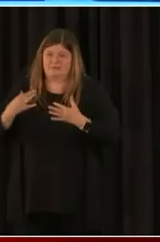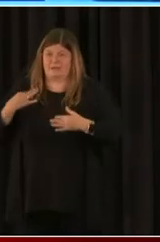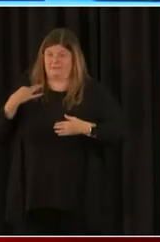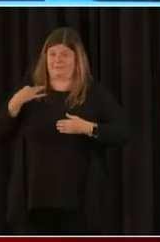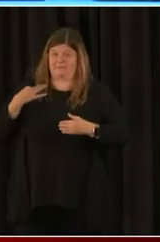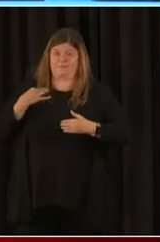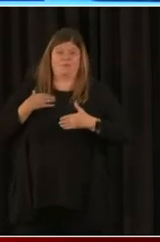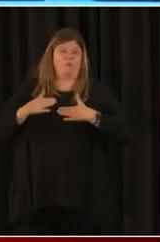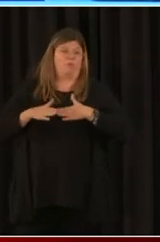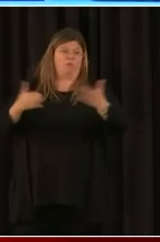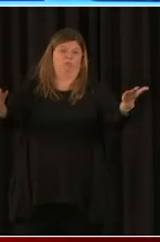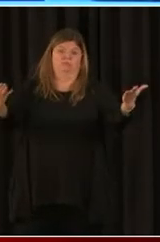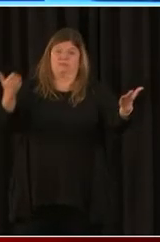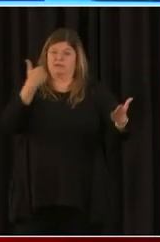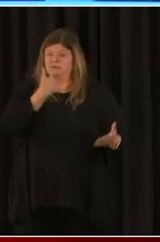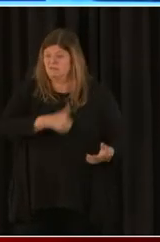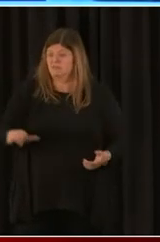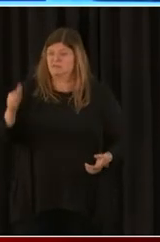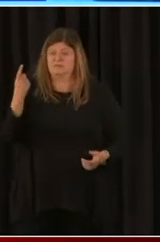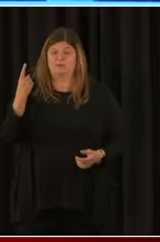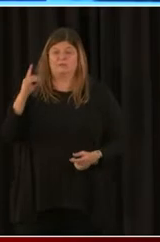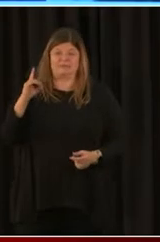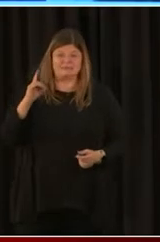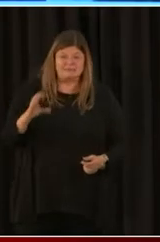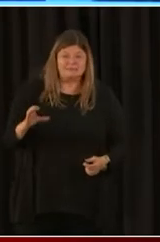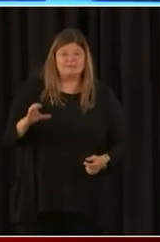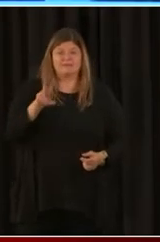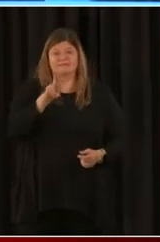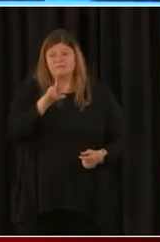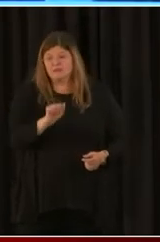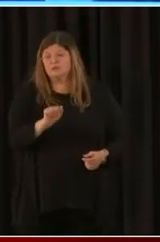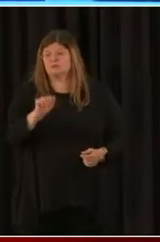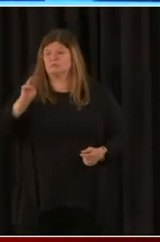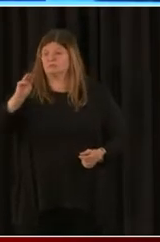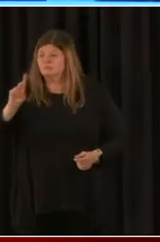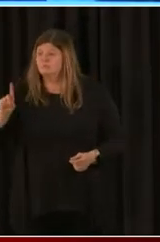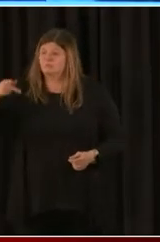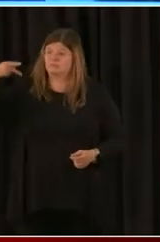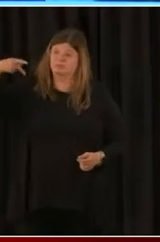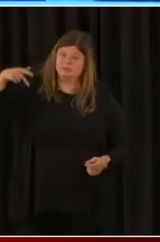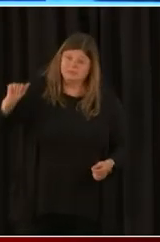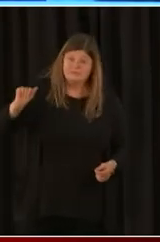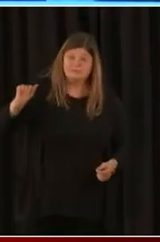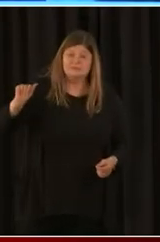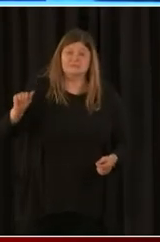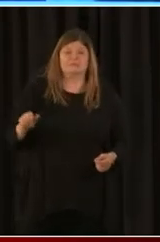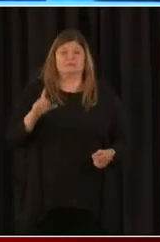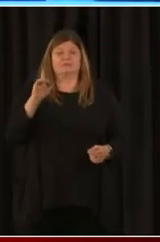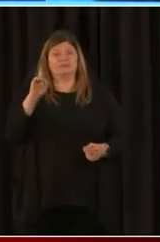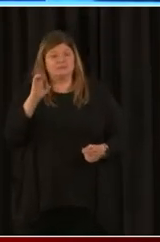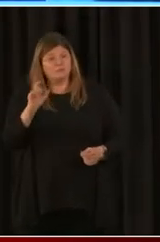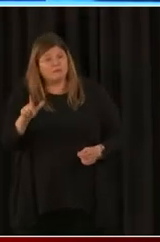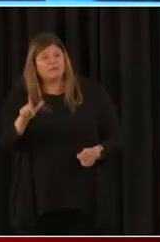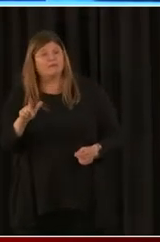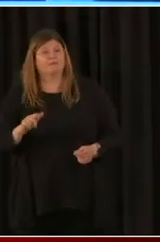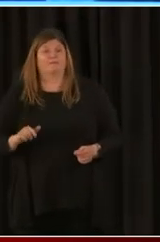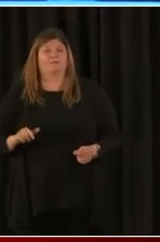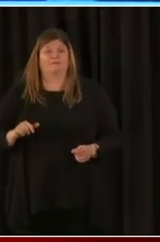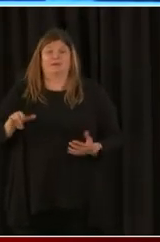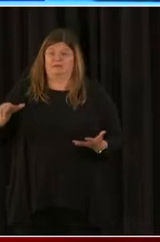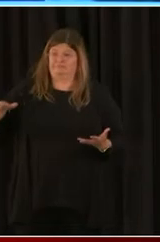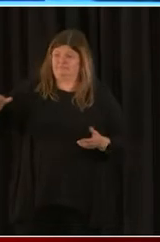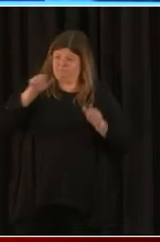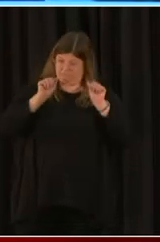Maryland, Virginia, Pennsylvania, Delaware, know, our immediate service area. And again, it'll be available. The link will be